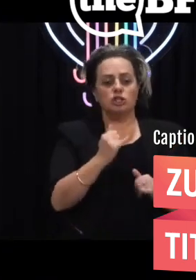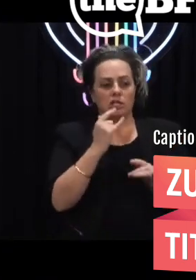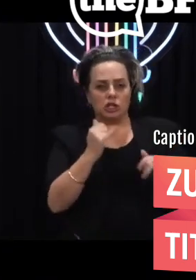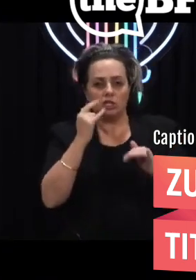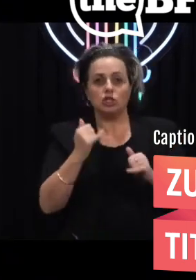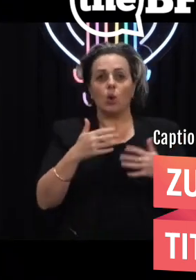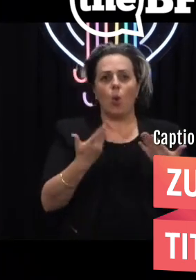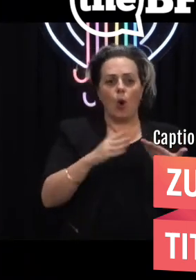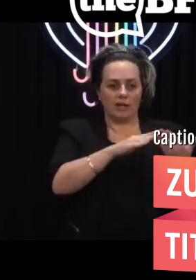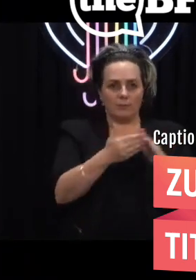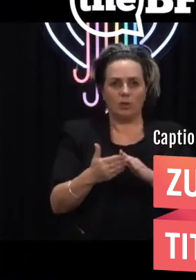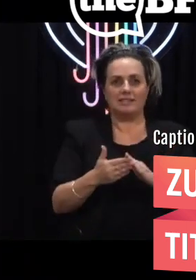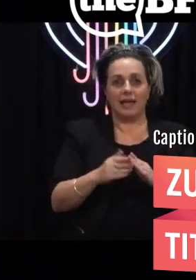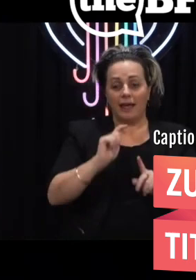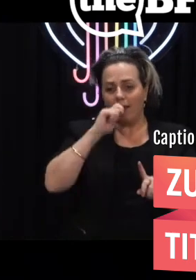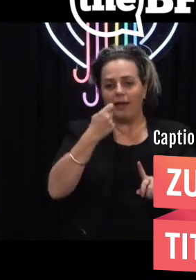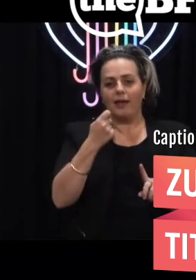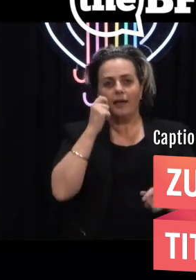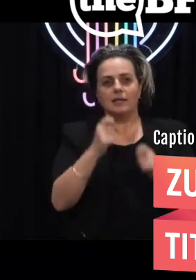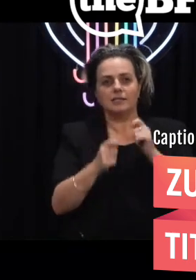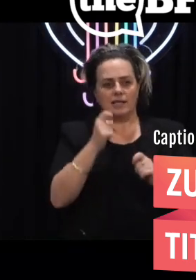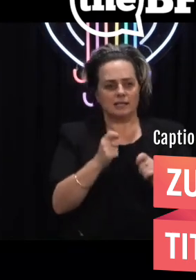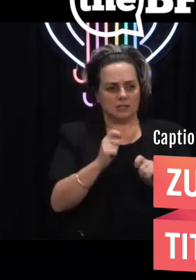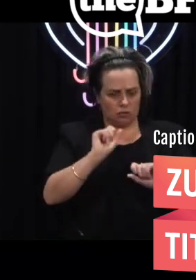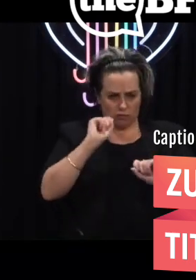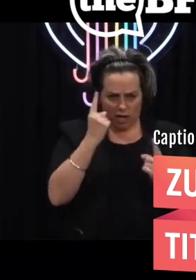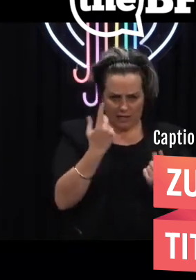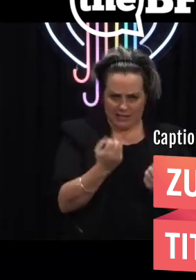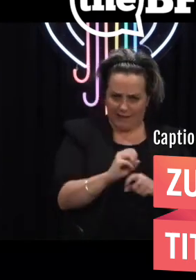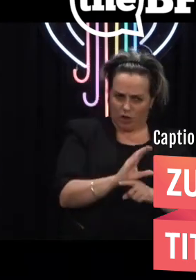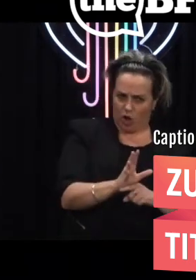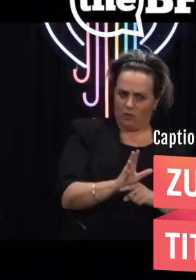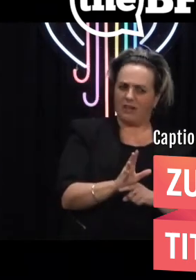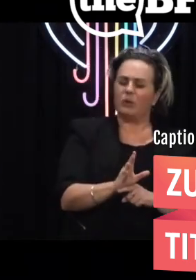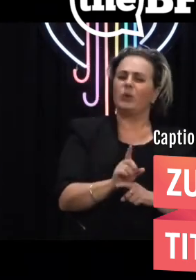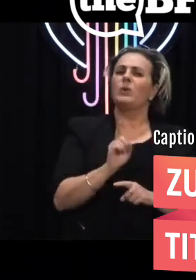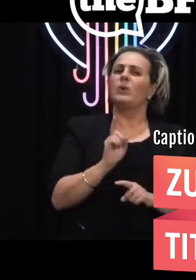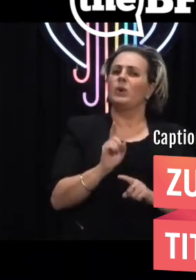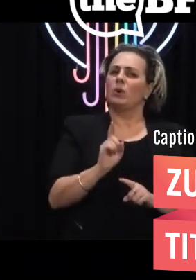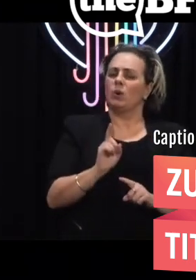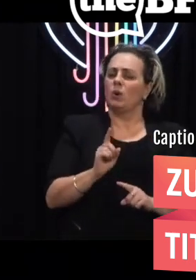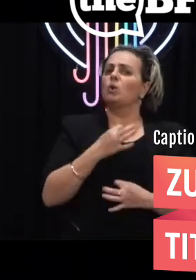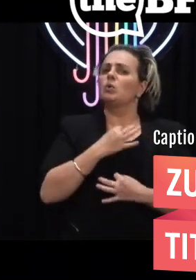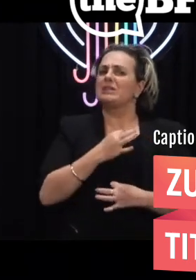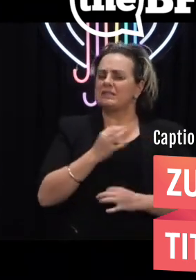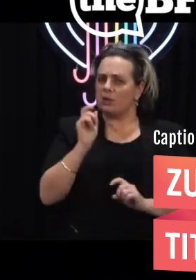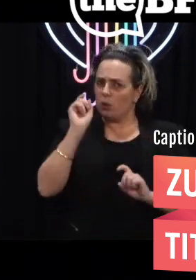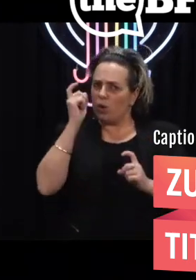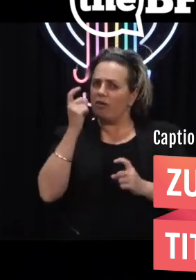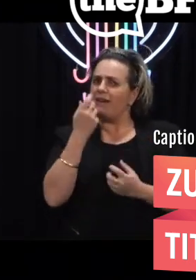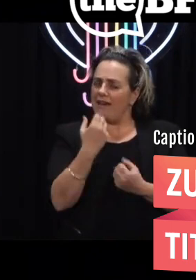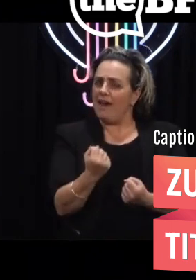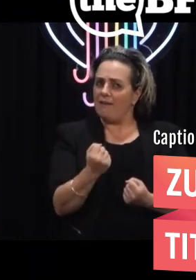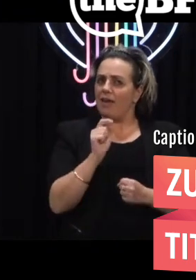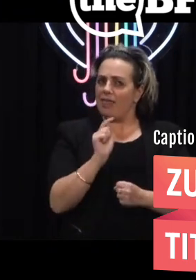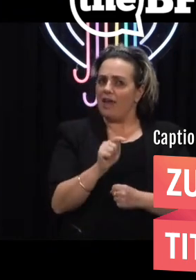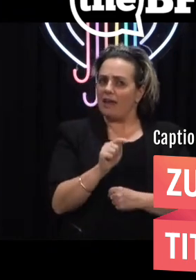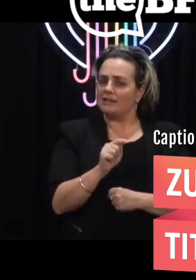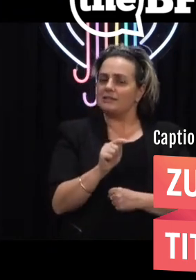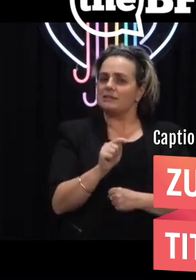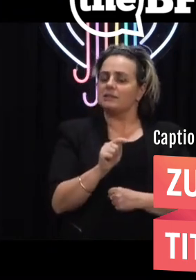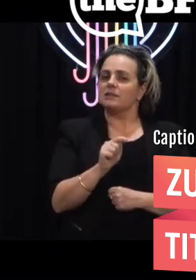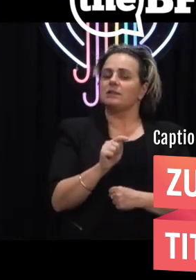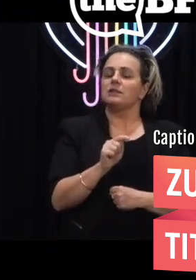testing rather than through contact tracing, that is what we're concerned about because that does present risk.